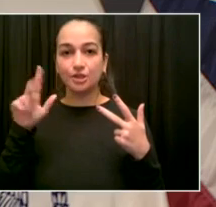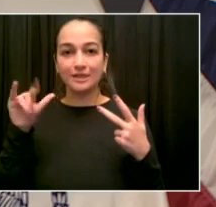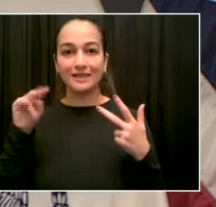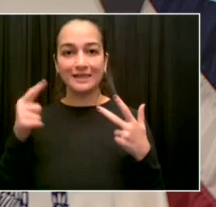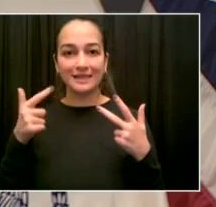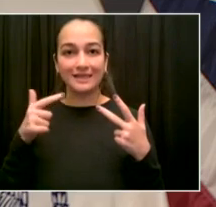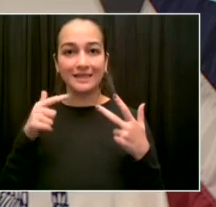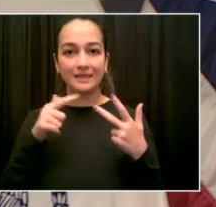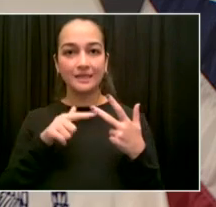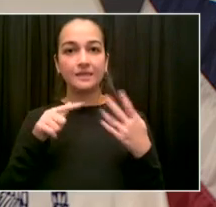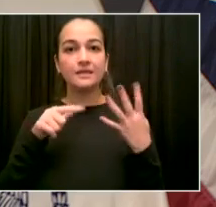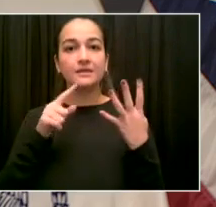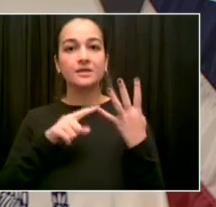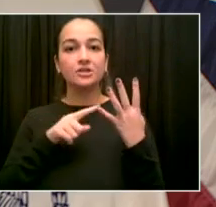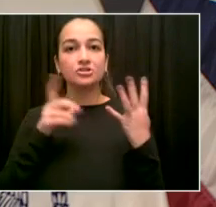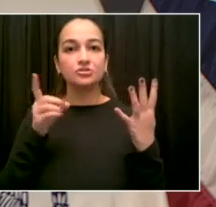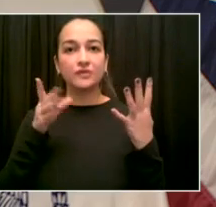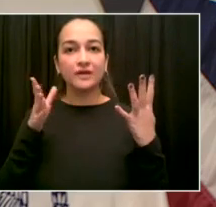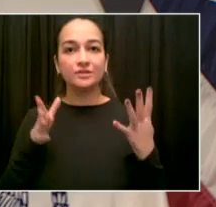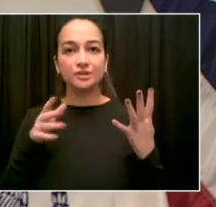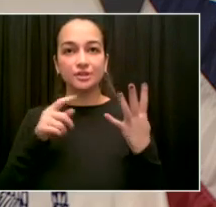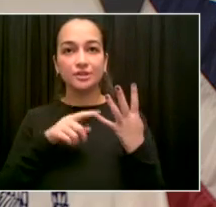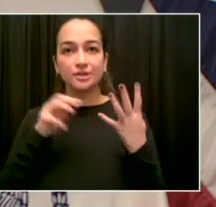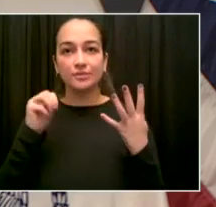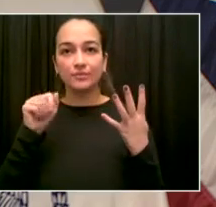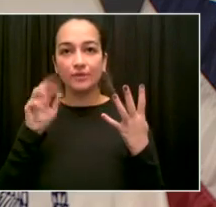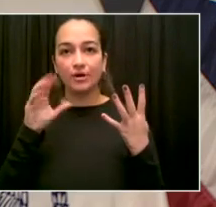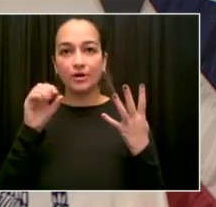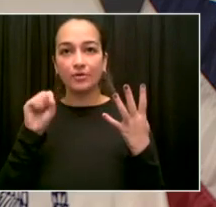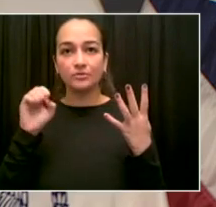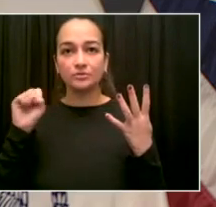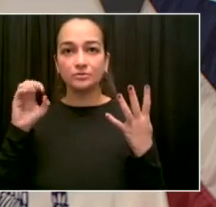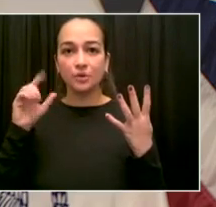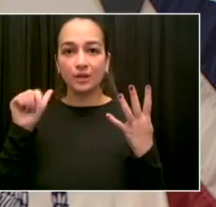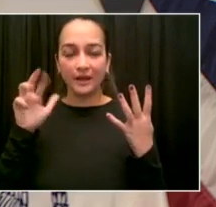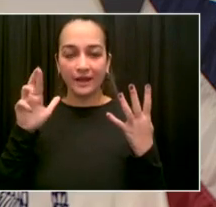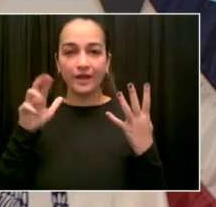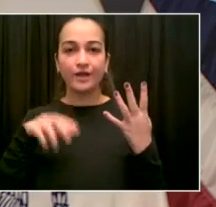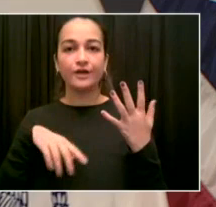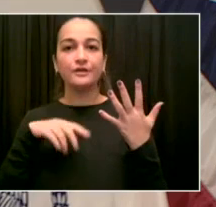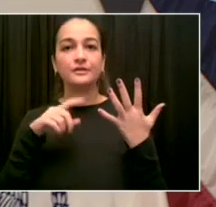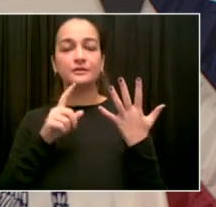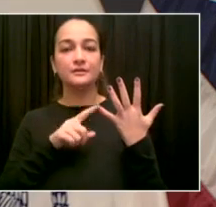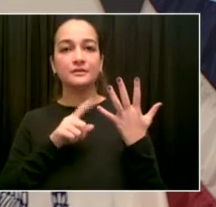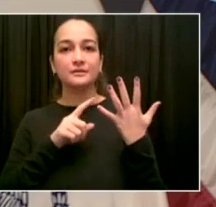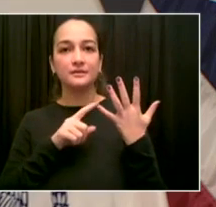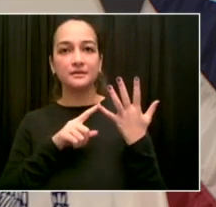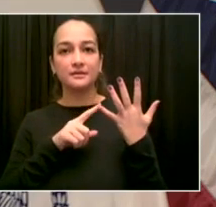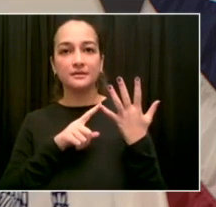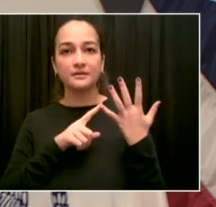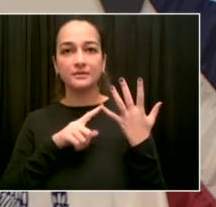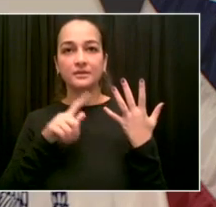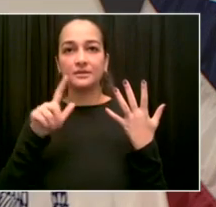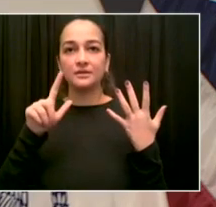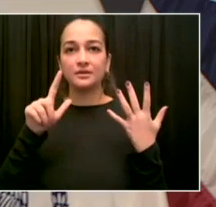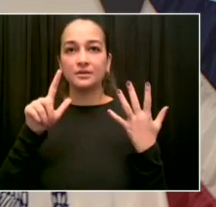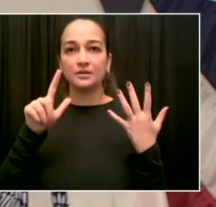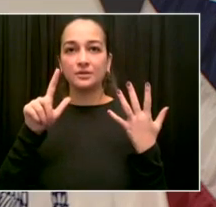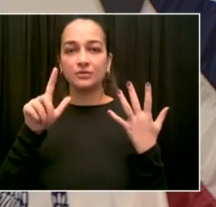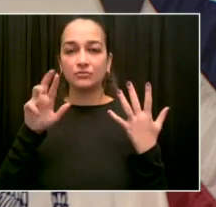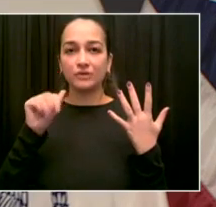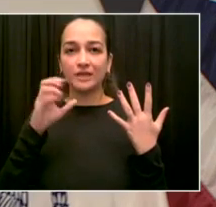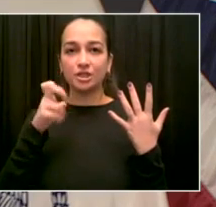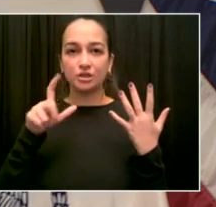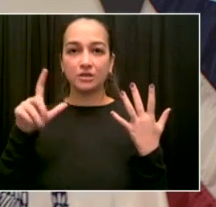EDC President and CEO, Rachel Loeb. Our first question today goes to Juliette from 1010